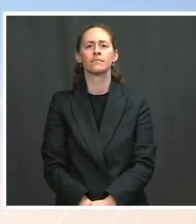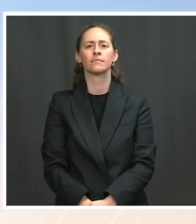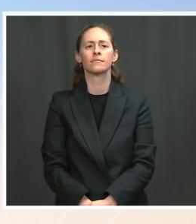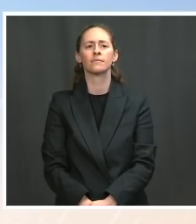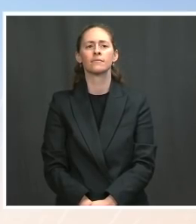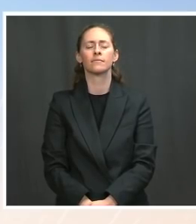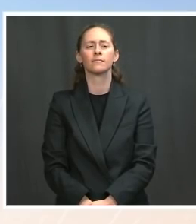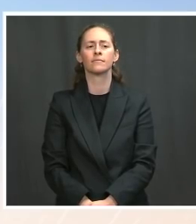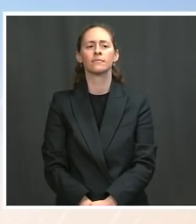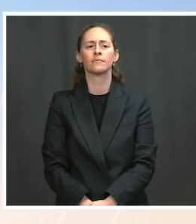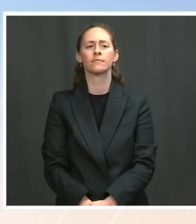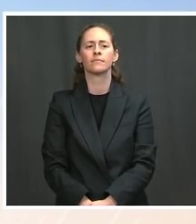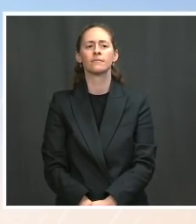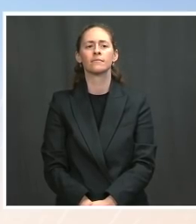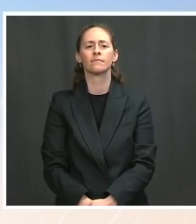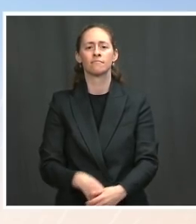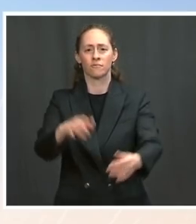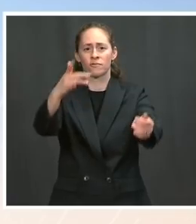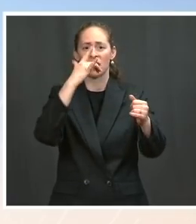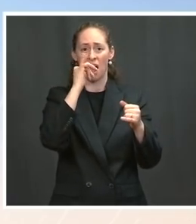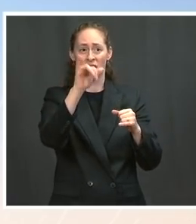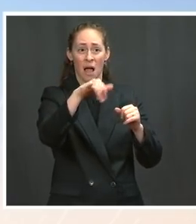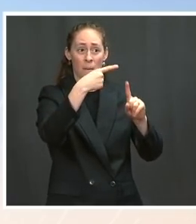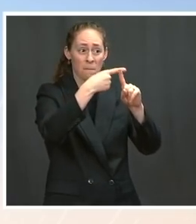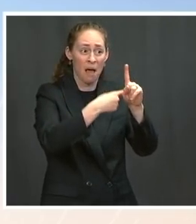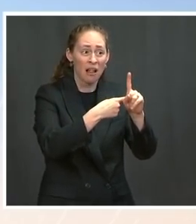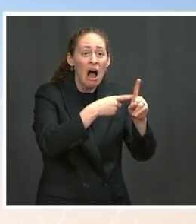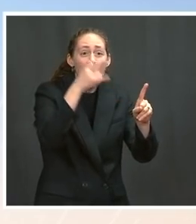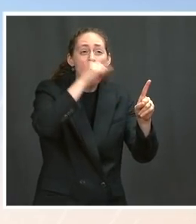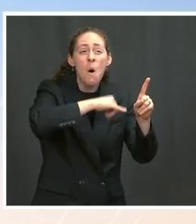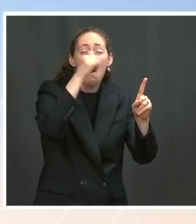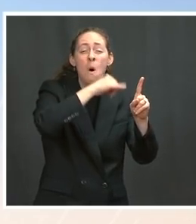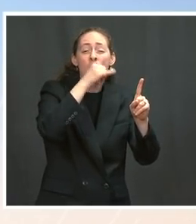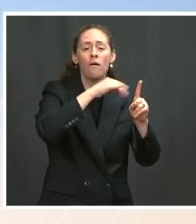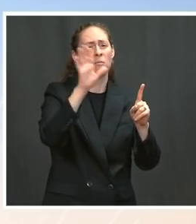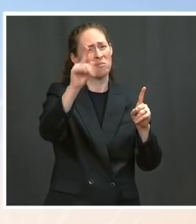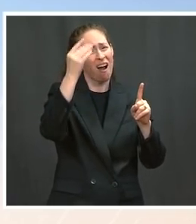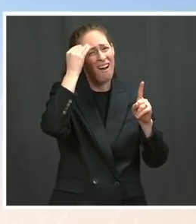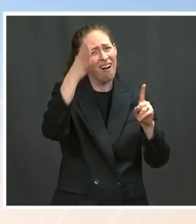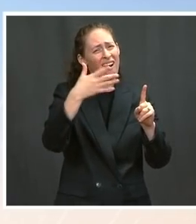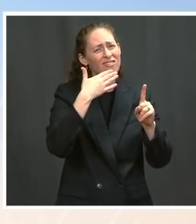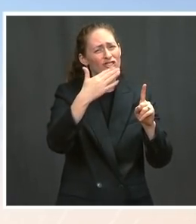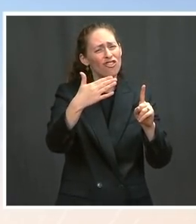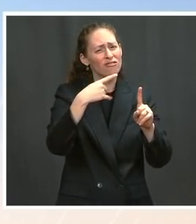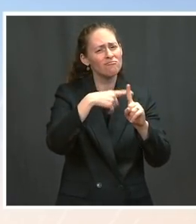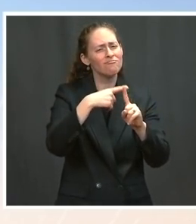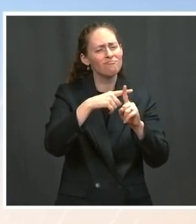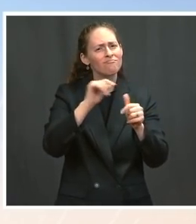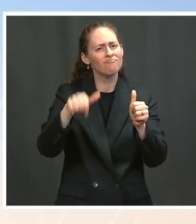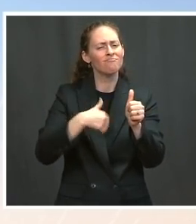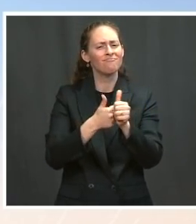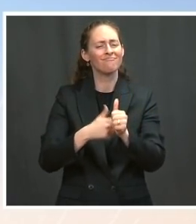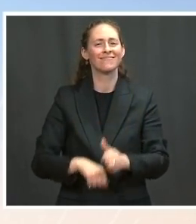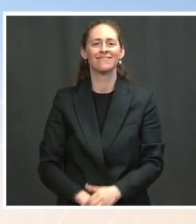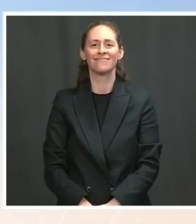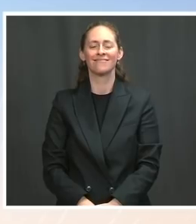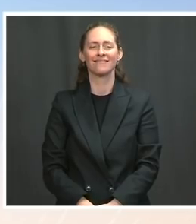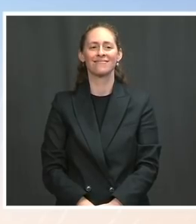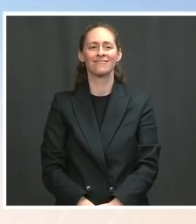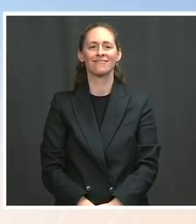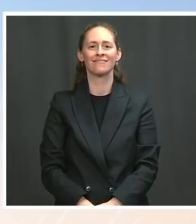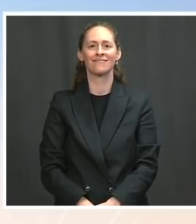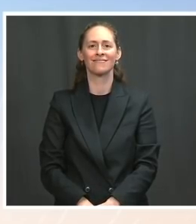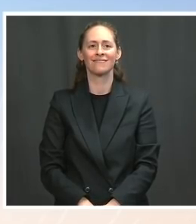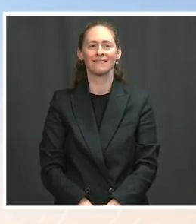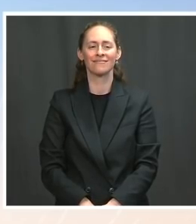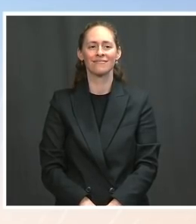number looks. And do you see the relief money in the bloodstream of the economy now making a difference? Ms. Oh, absolutely. I mean, we saw very